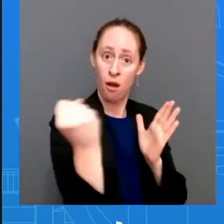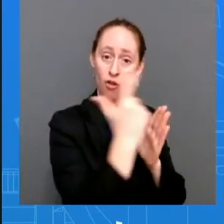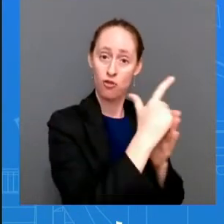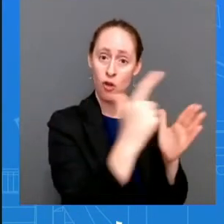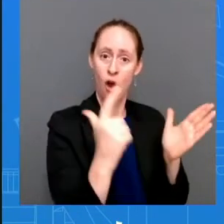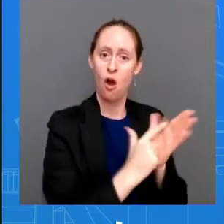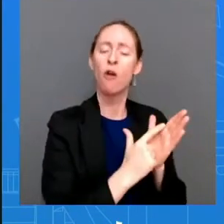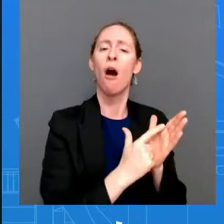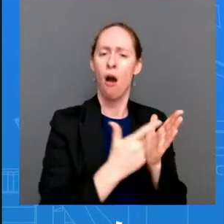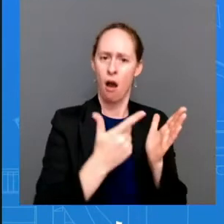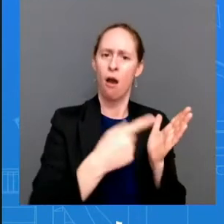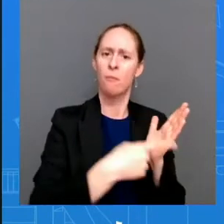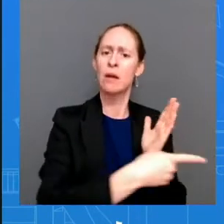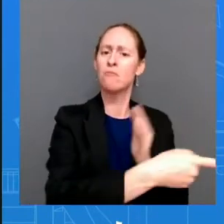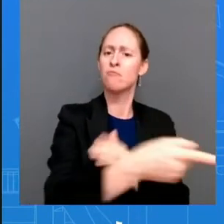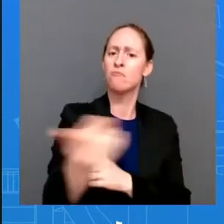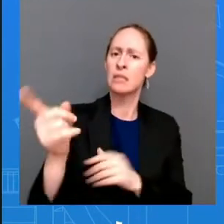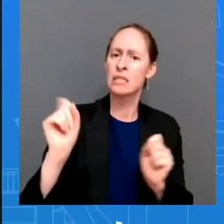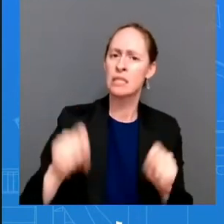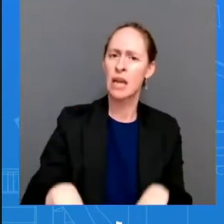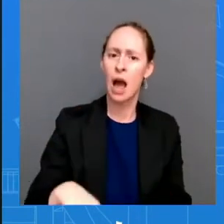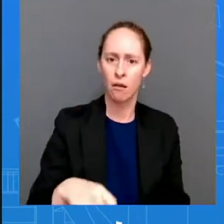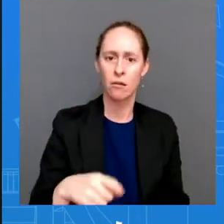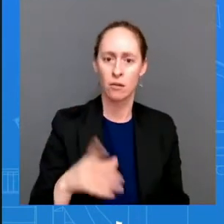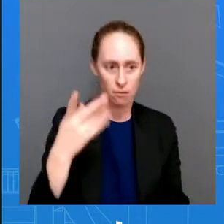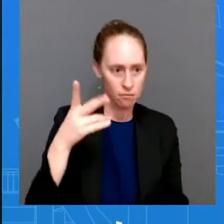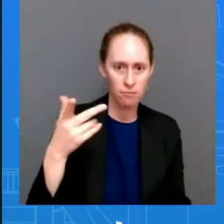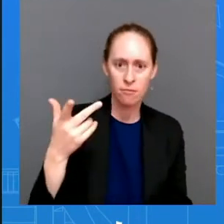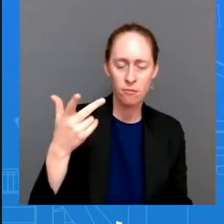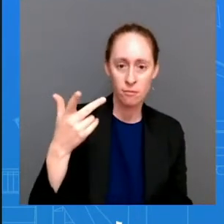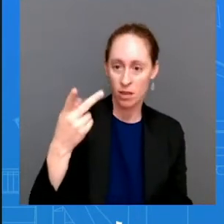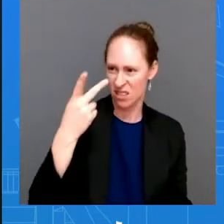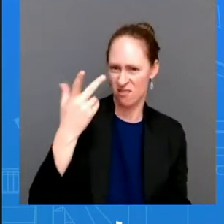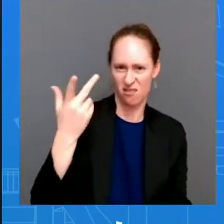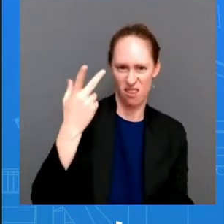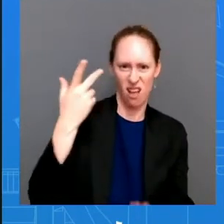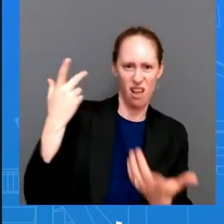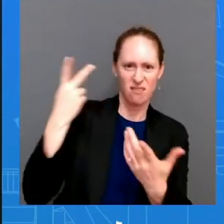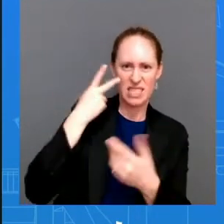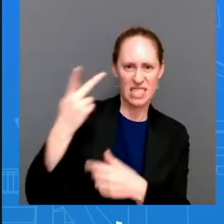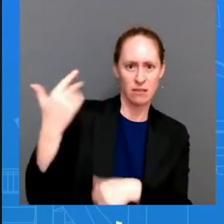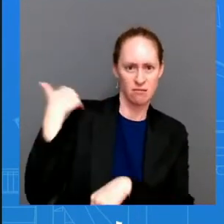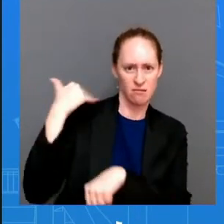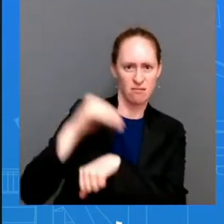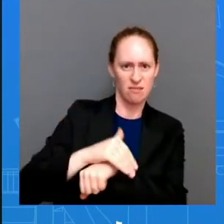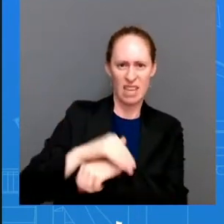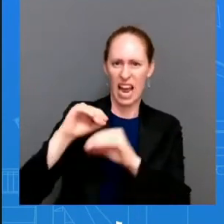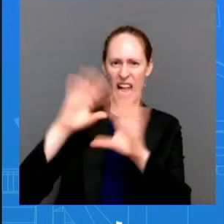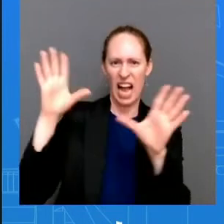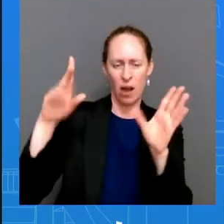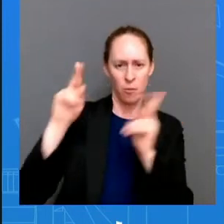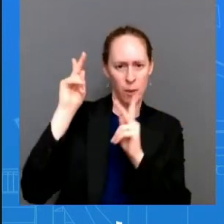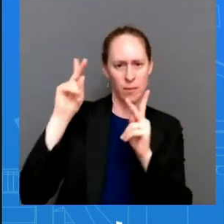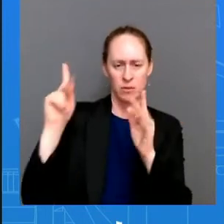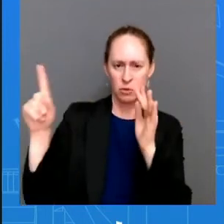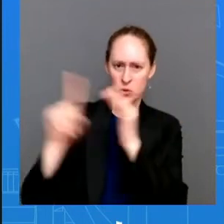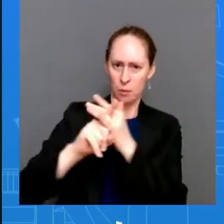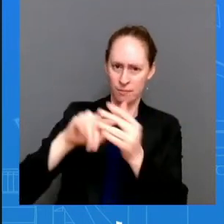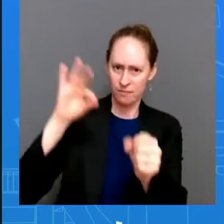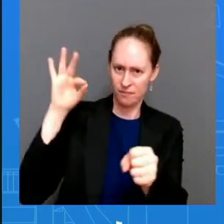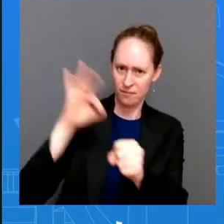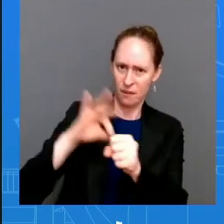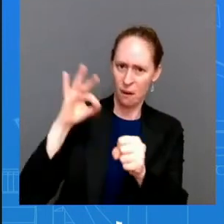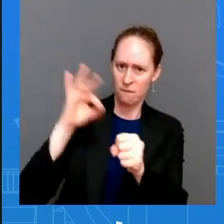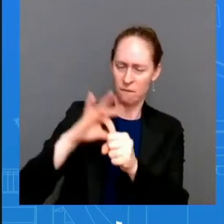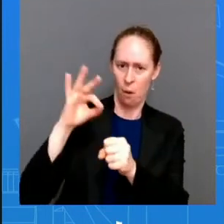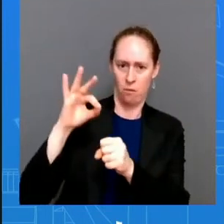people last night and that is incredibly important uh it was not expected what we saw last night and uh and so